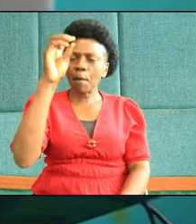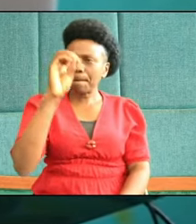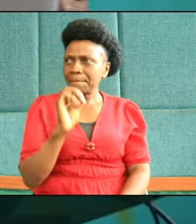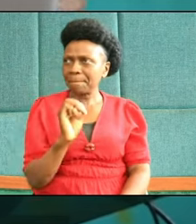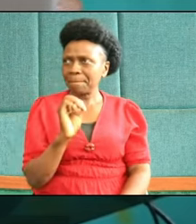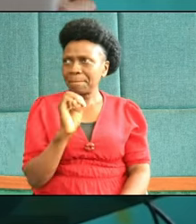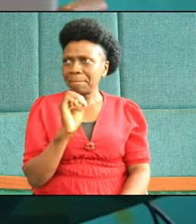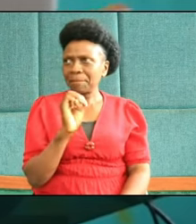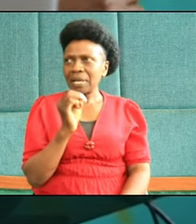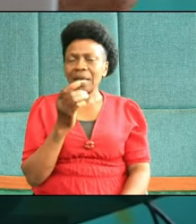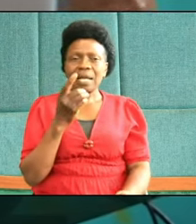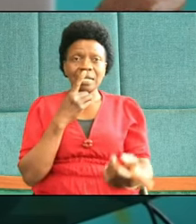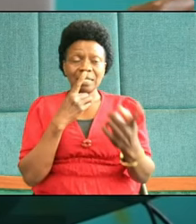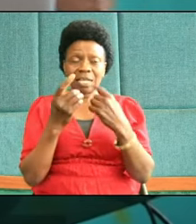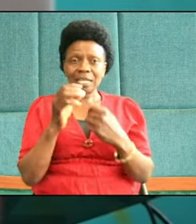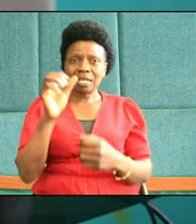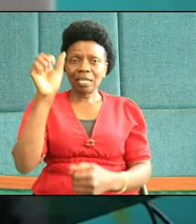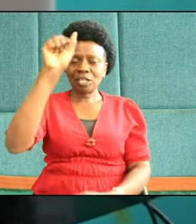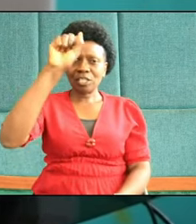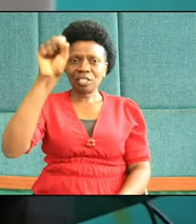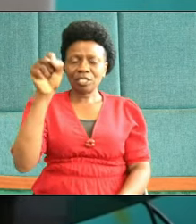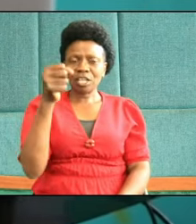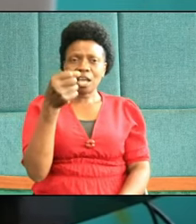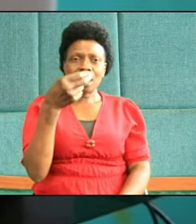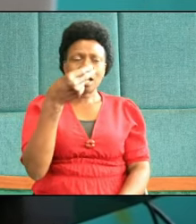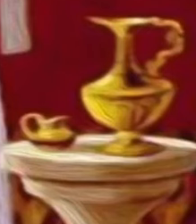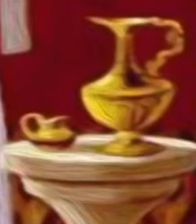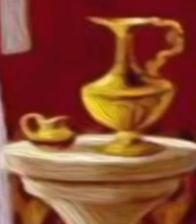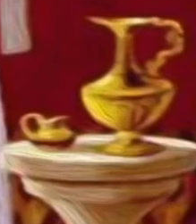say, Shalom, Shabbat.